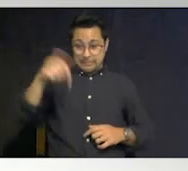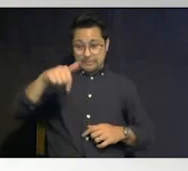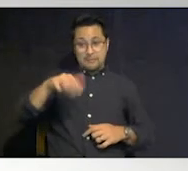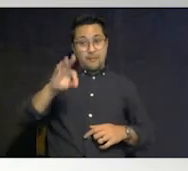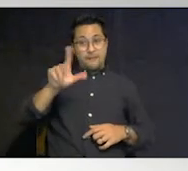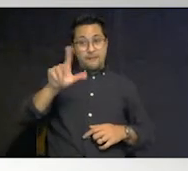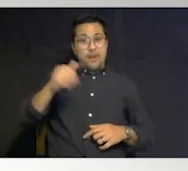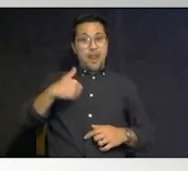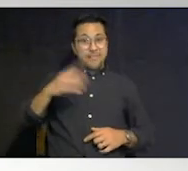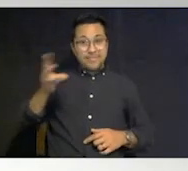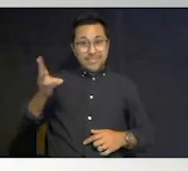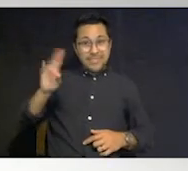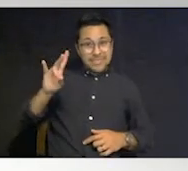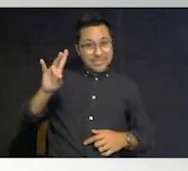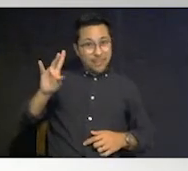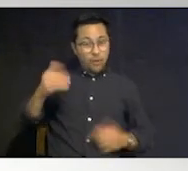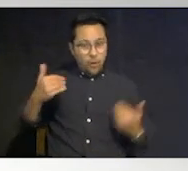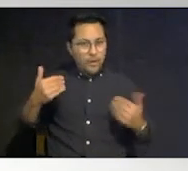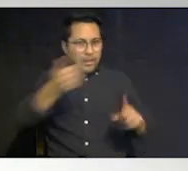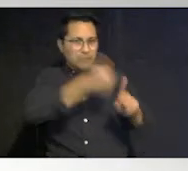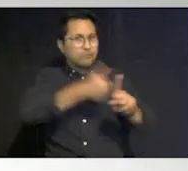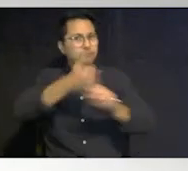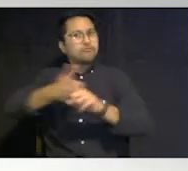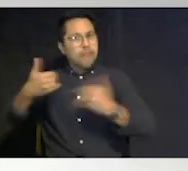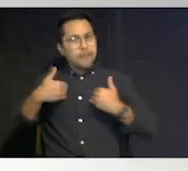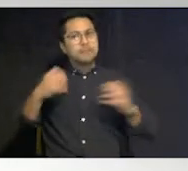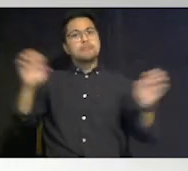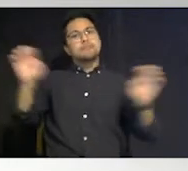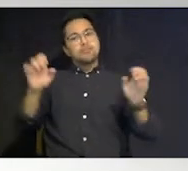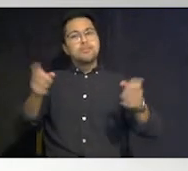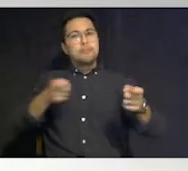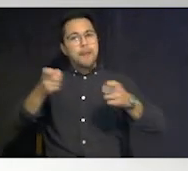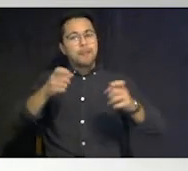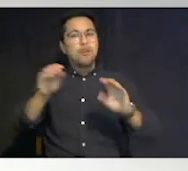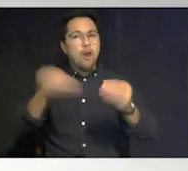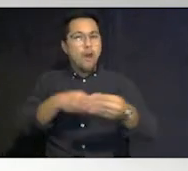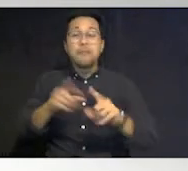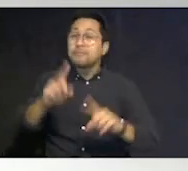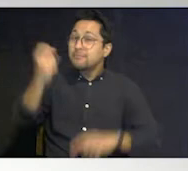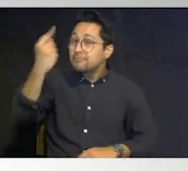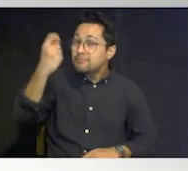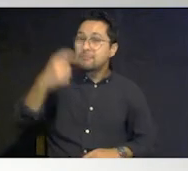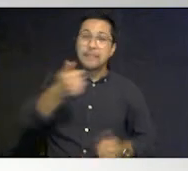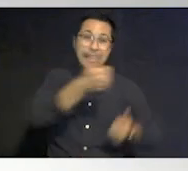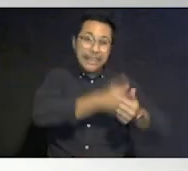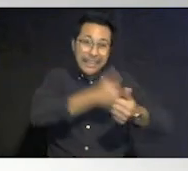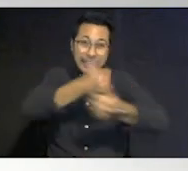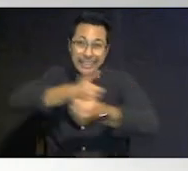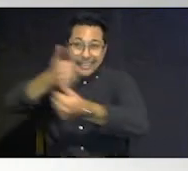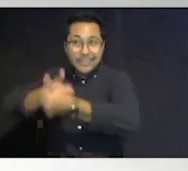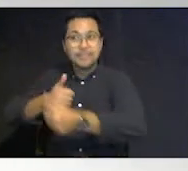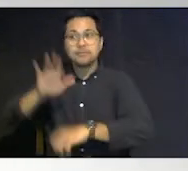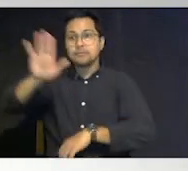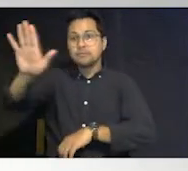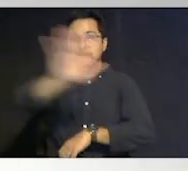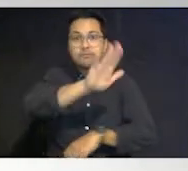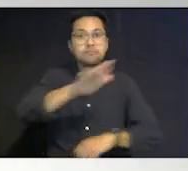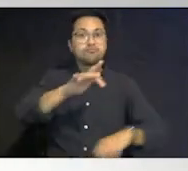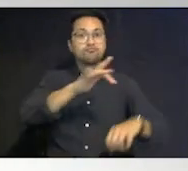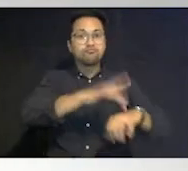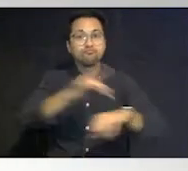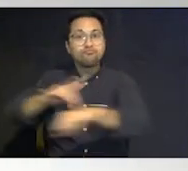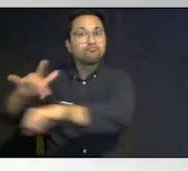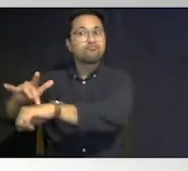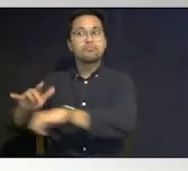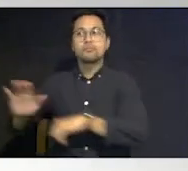each one of them has an emergency management office and each of the conditions and the resources and the capabilities of those